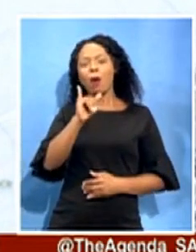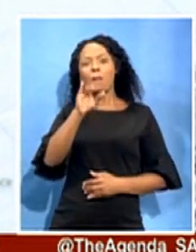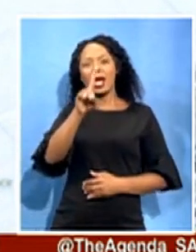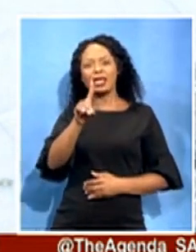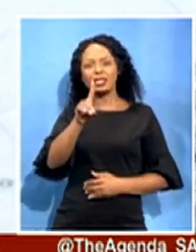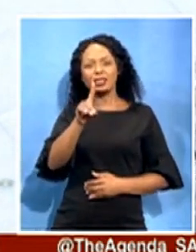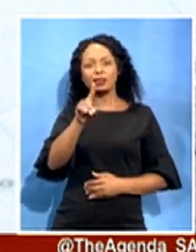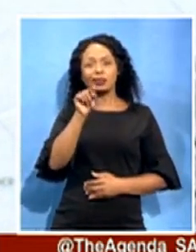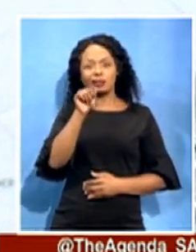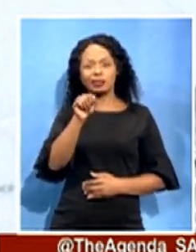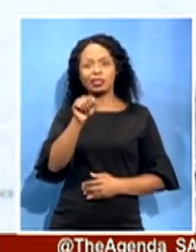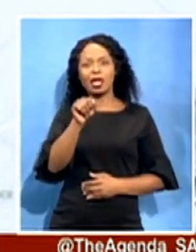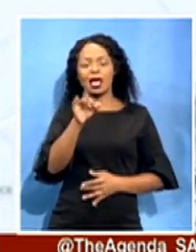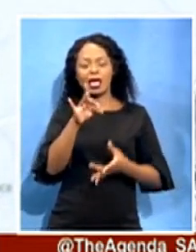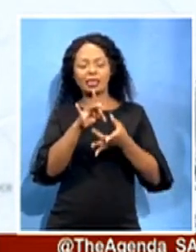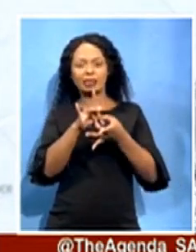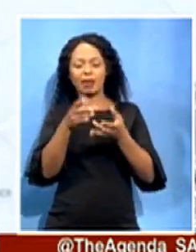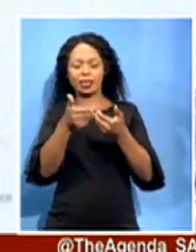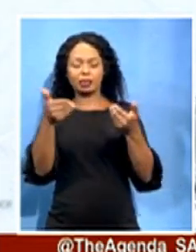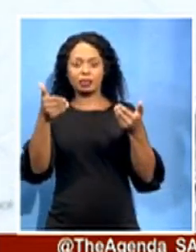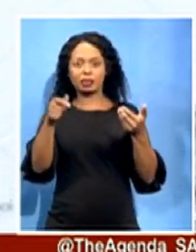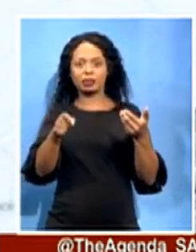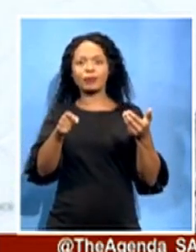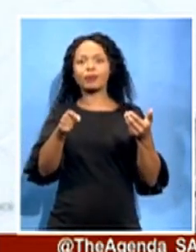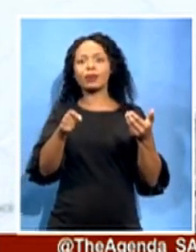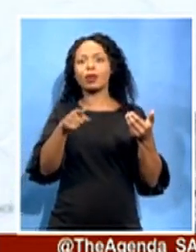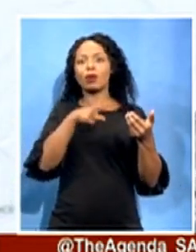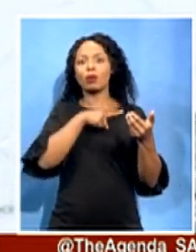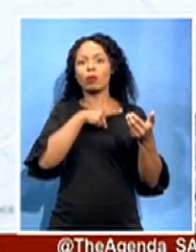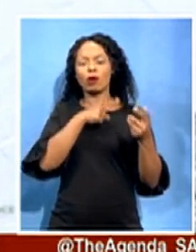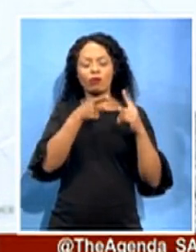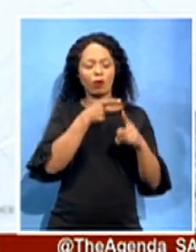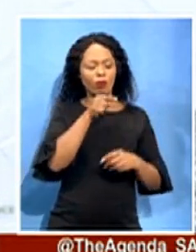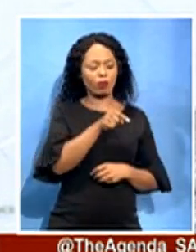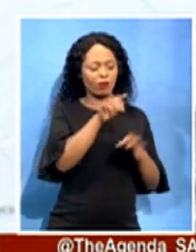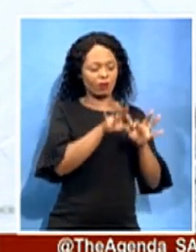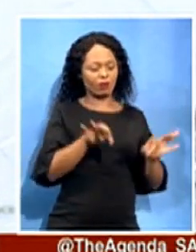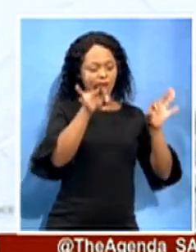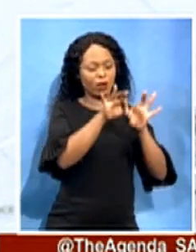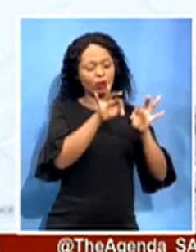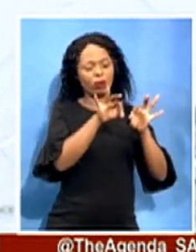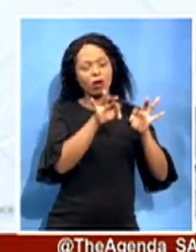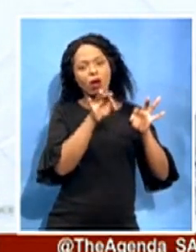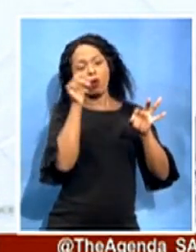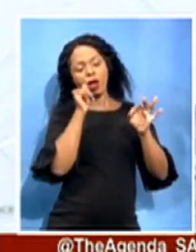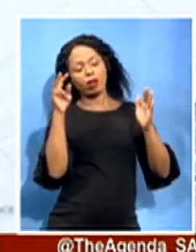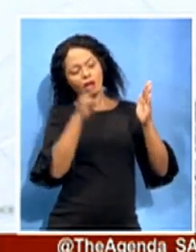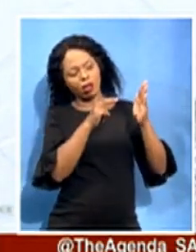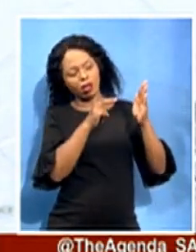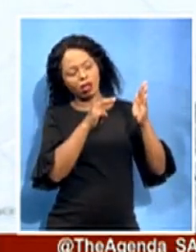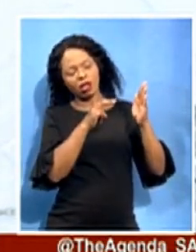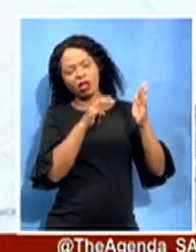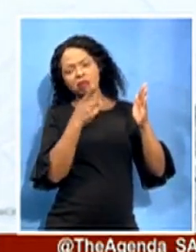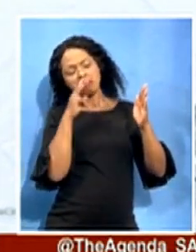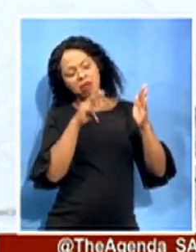from the face value, they appeared to be less than $500,000. Whereas, Boniwe